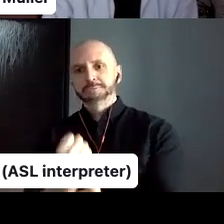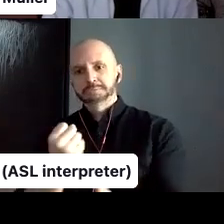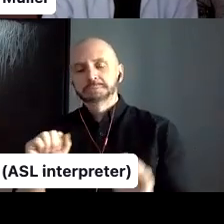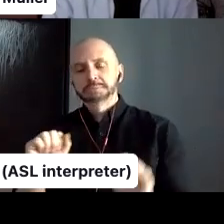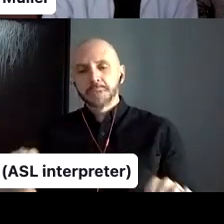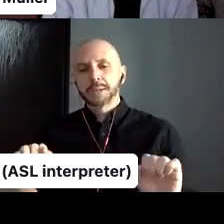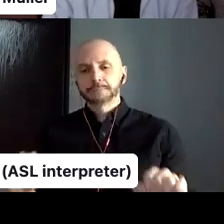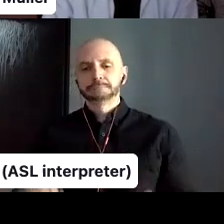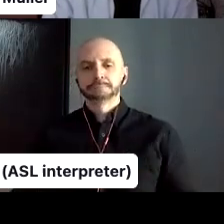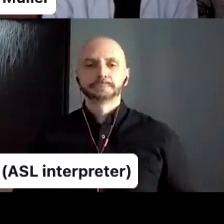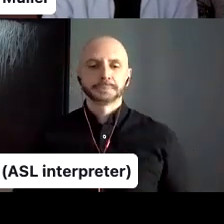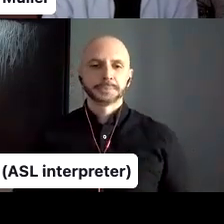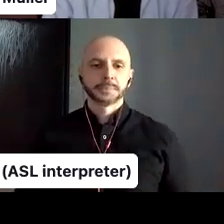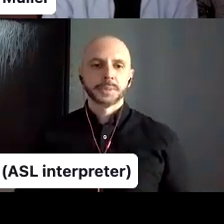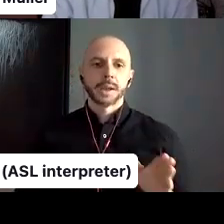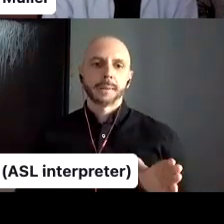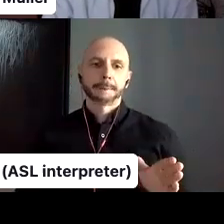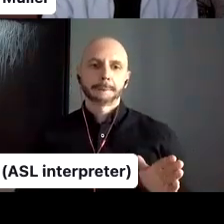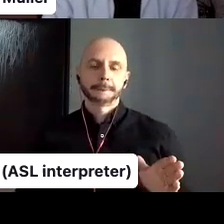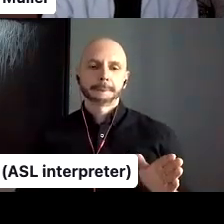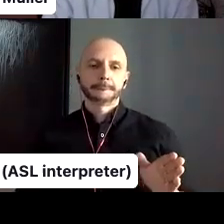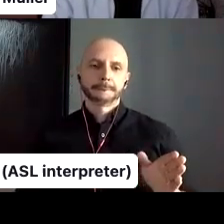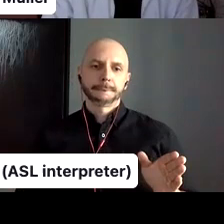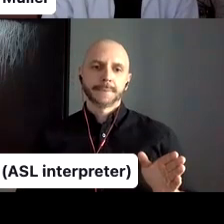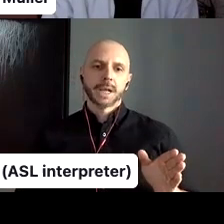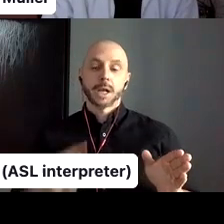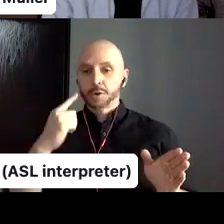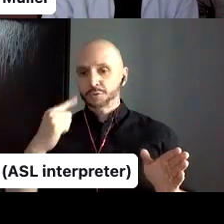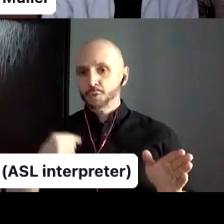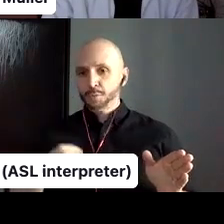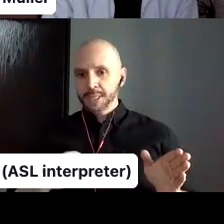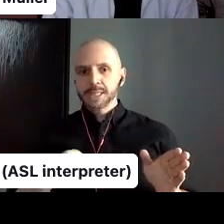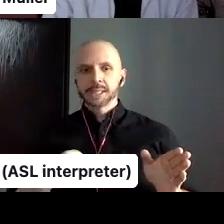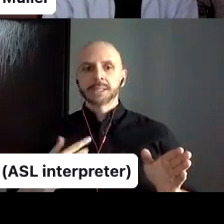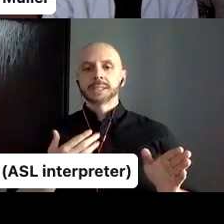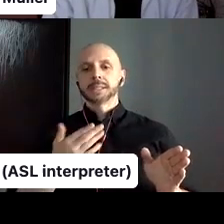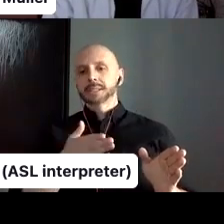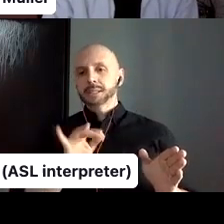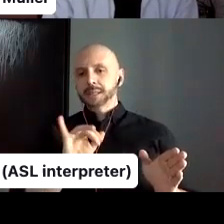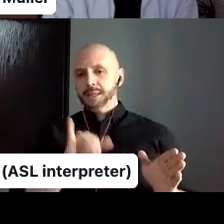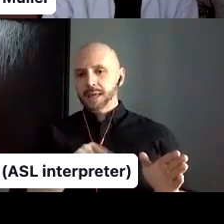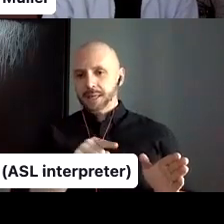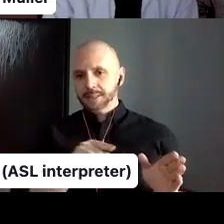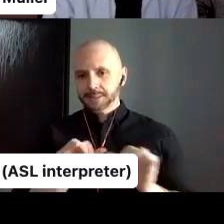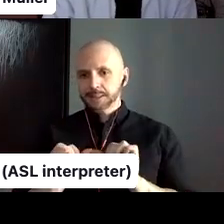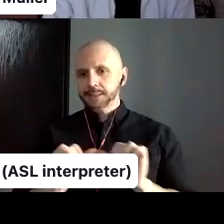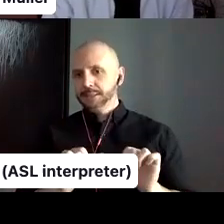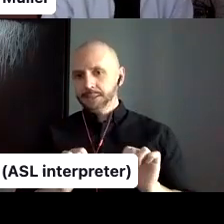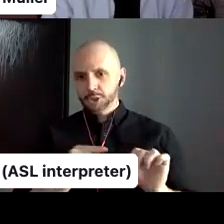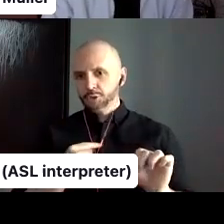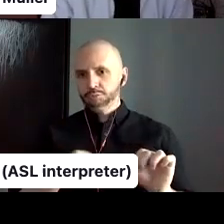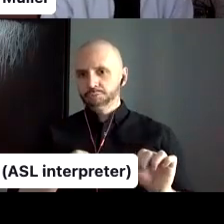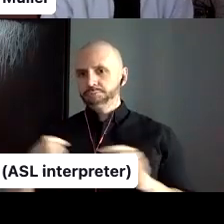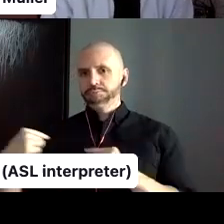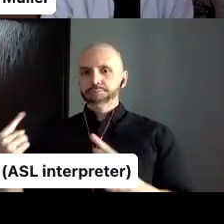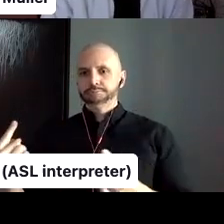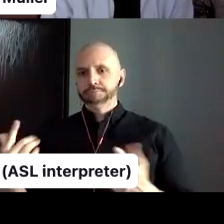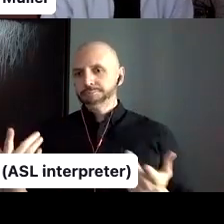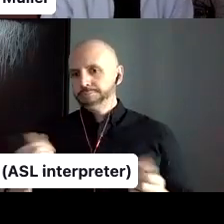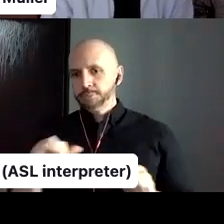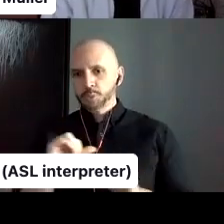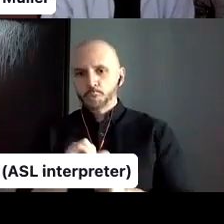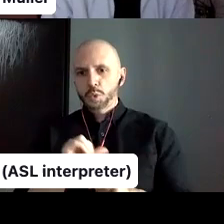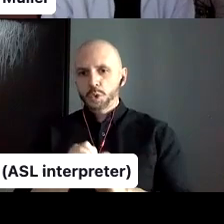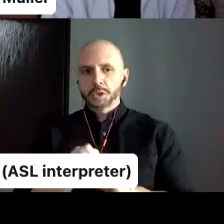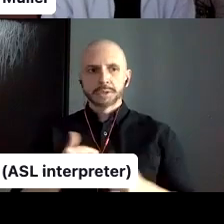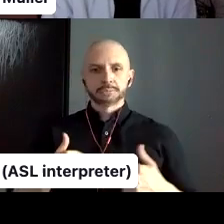yeah, so for me, it's, um, it's just a continuation of my use of, uh, yeah, my